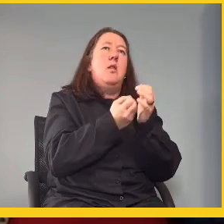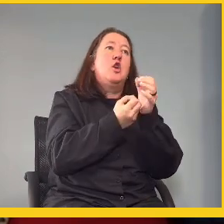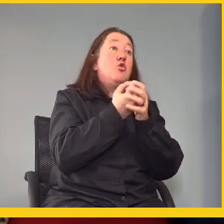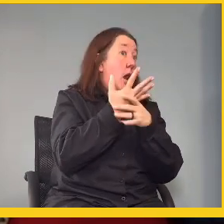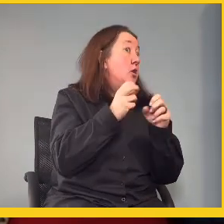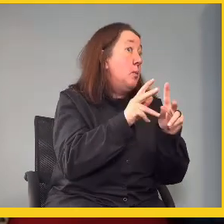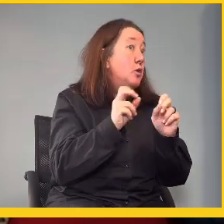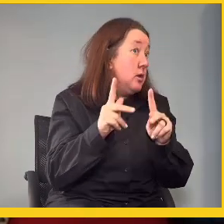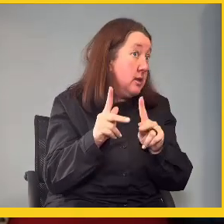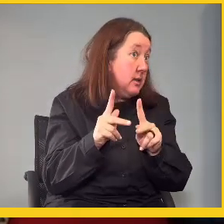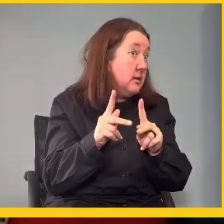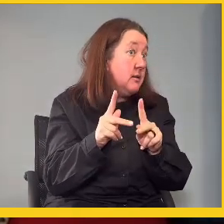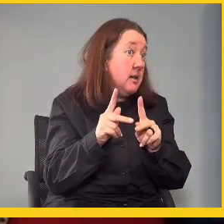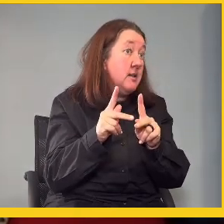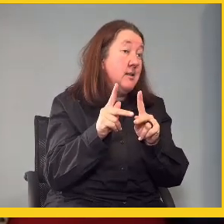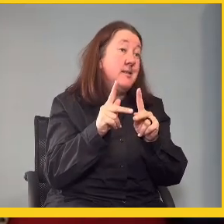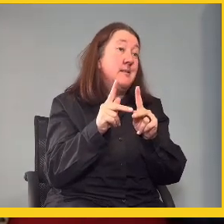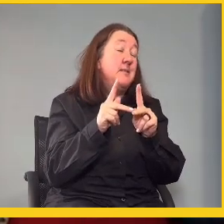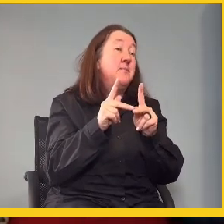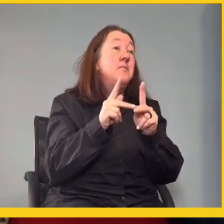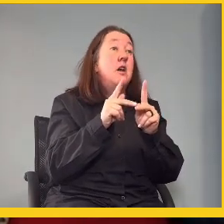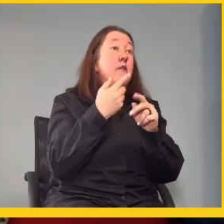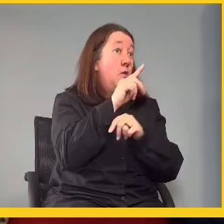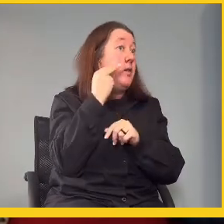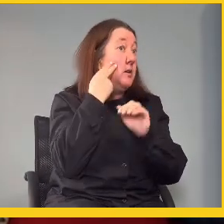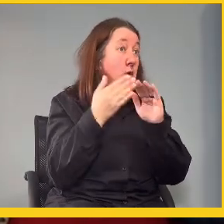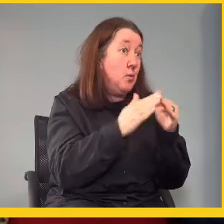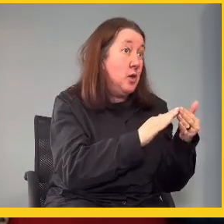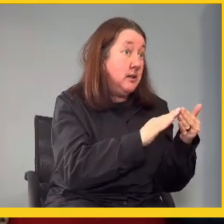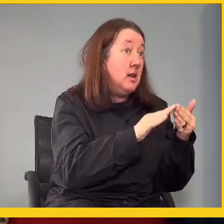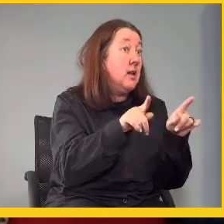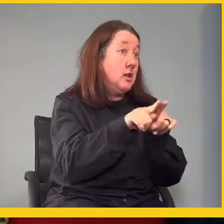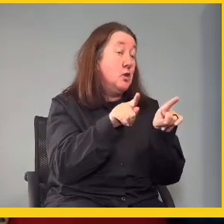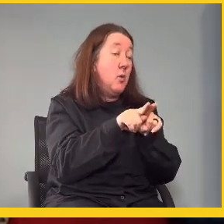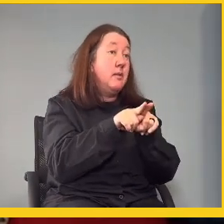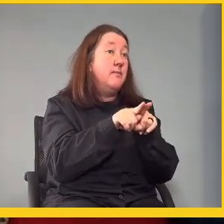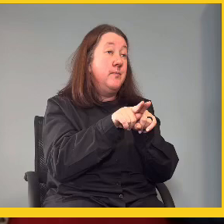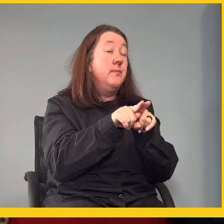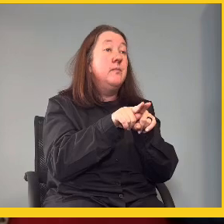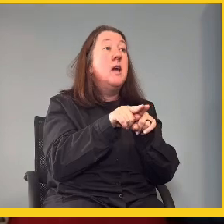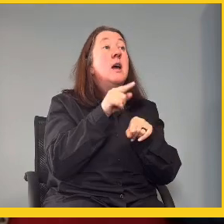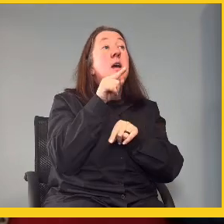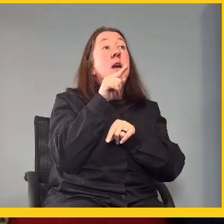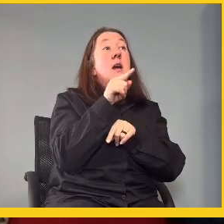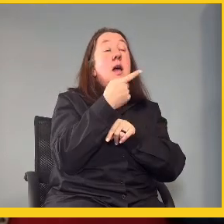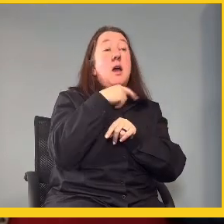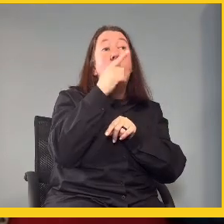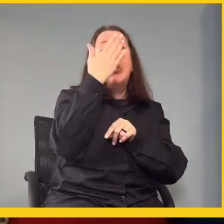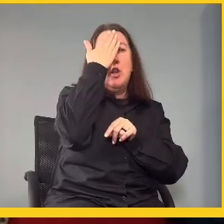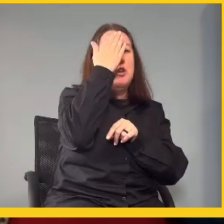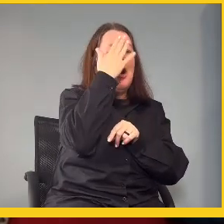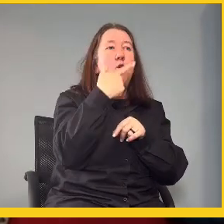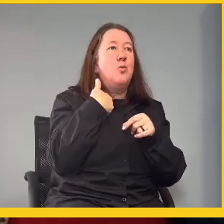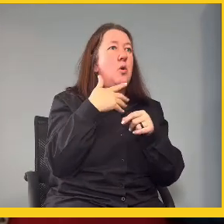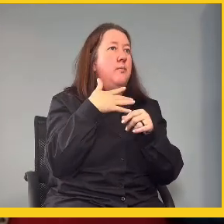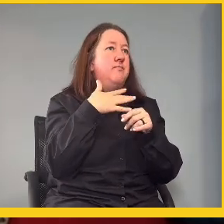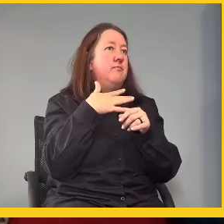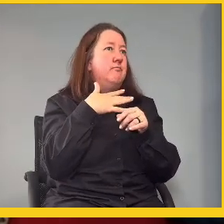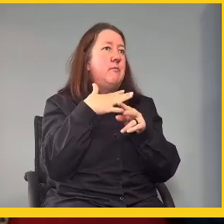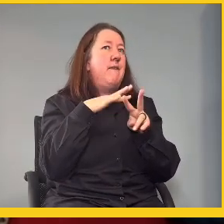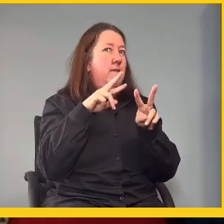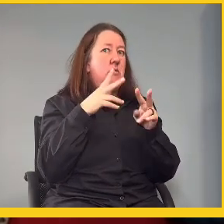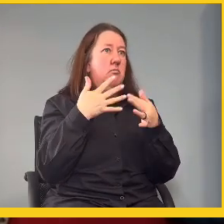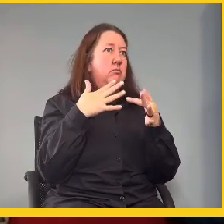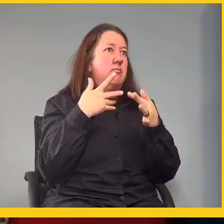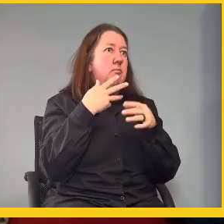opportunities, you know, for the deaf community, as well. And we know that, um, we are very plagued by